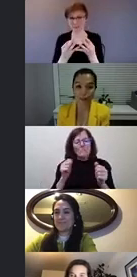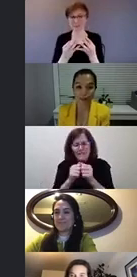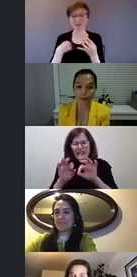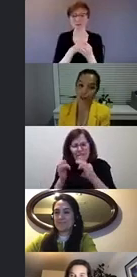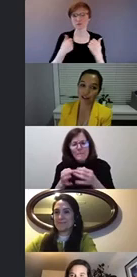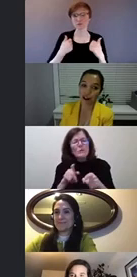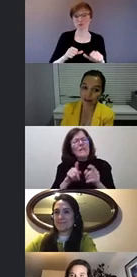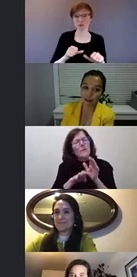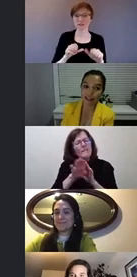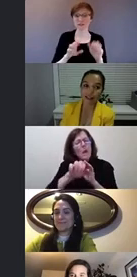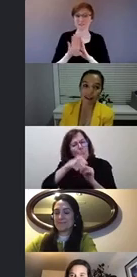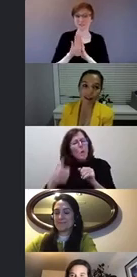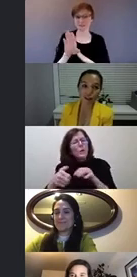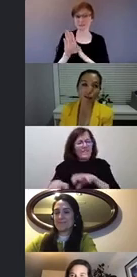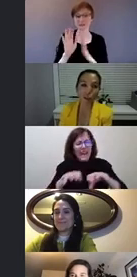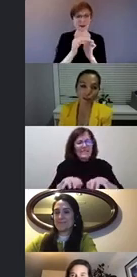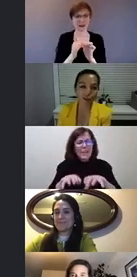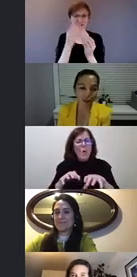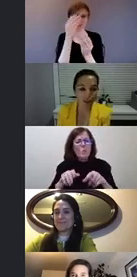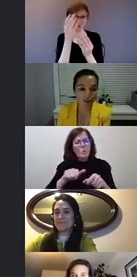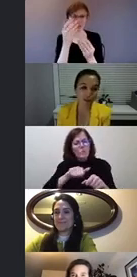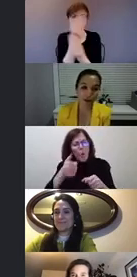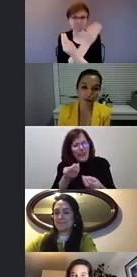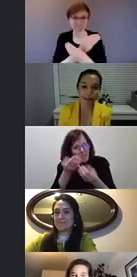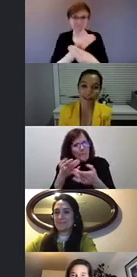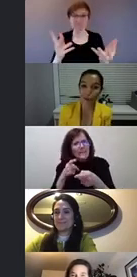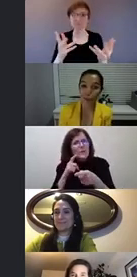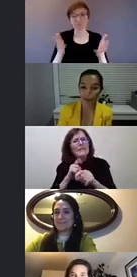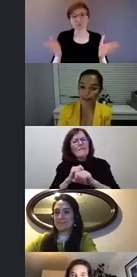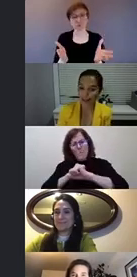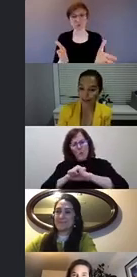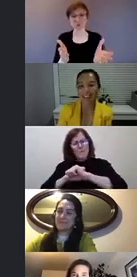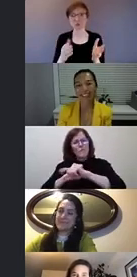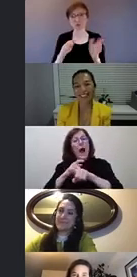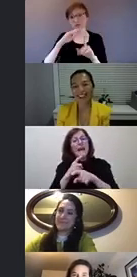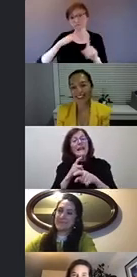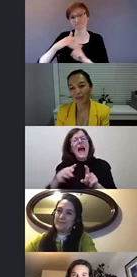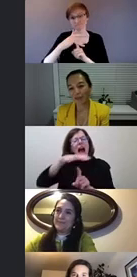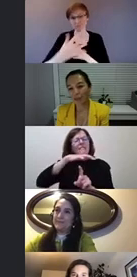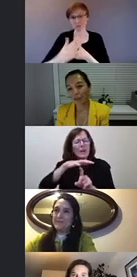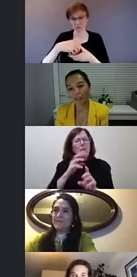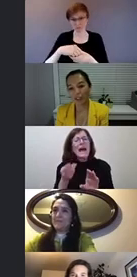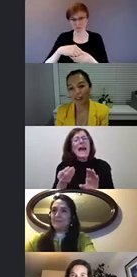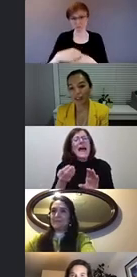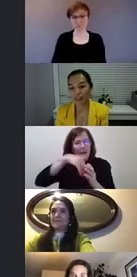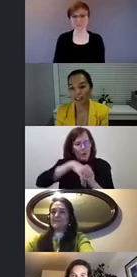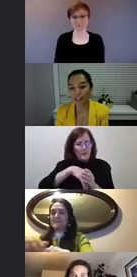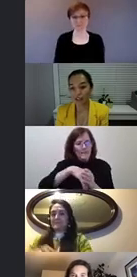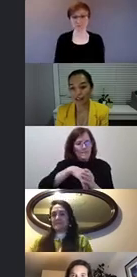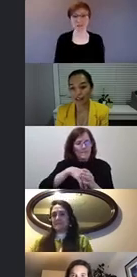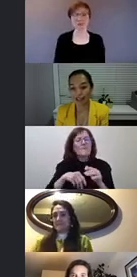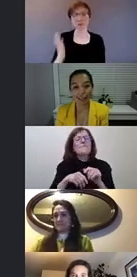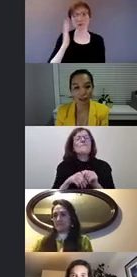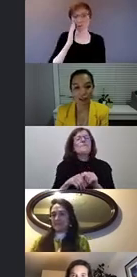to have this information out and to promote those inclusive environments. That's one attempt. But for sure, there are other